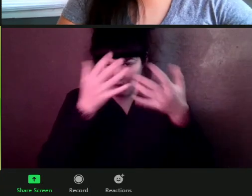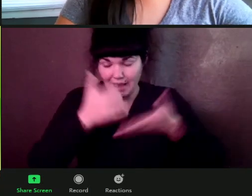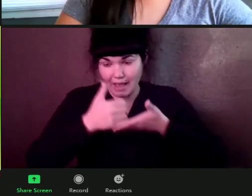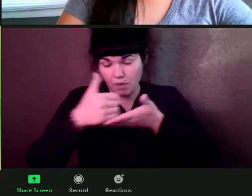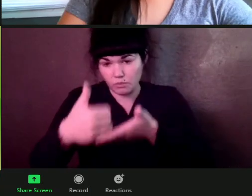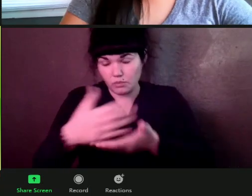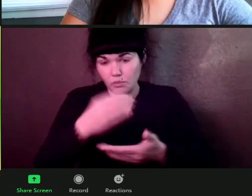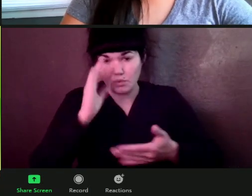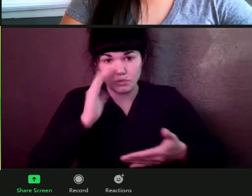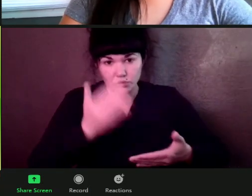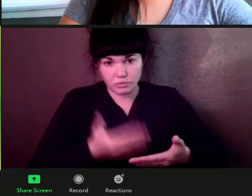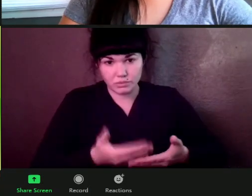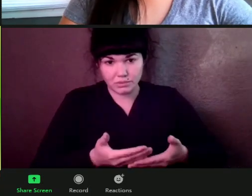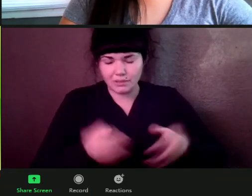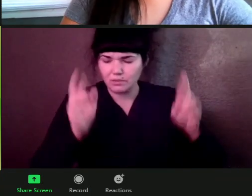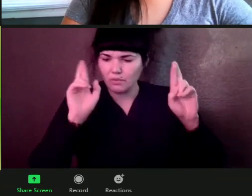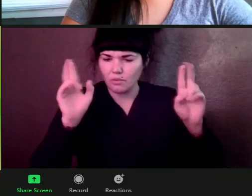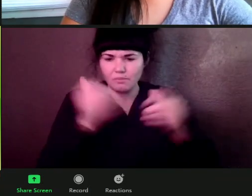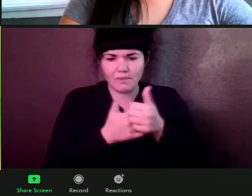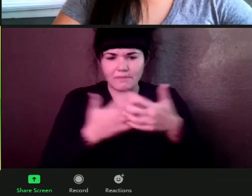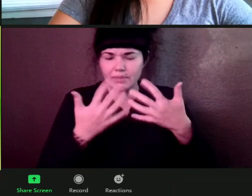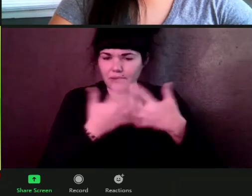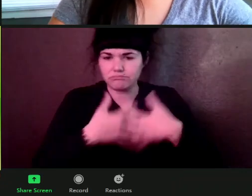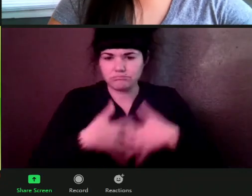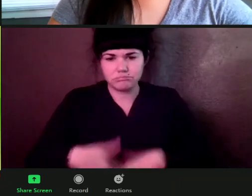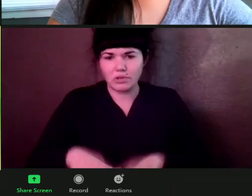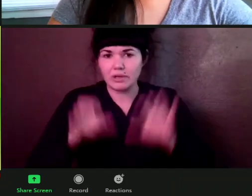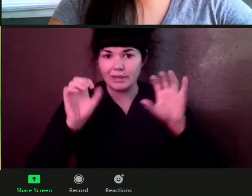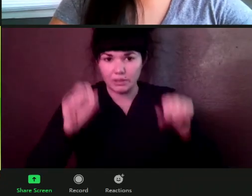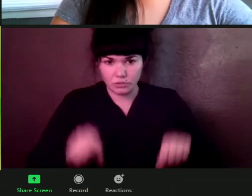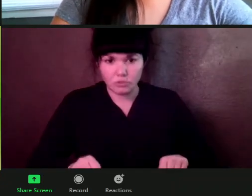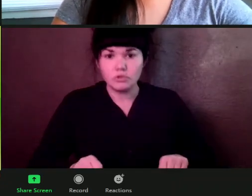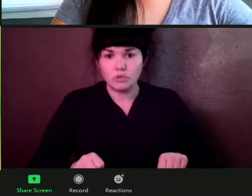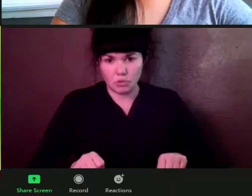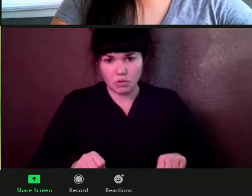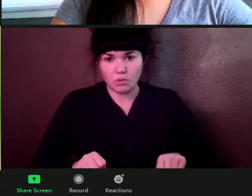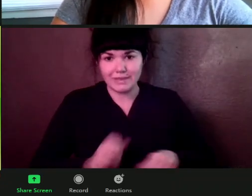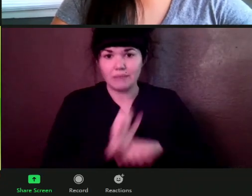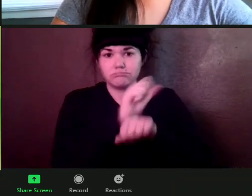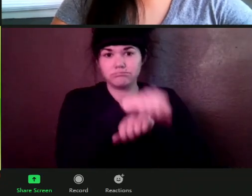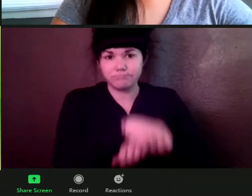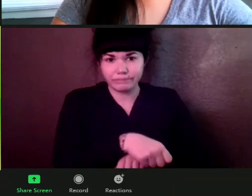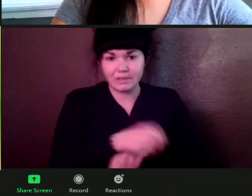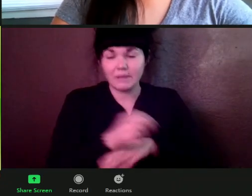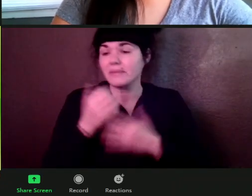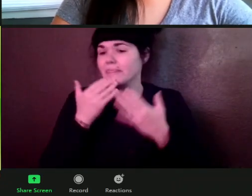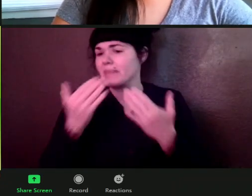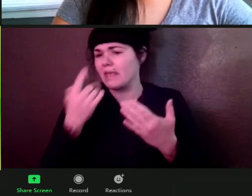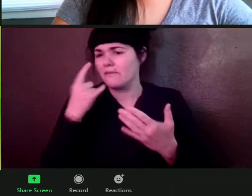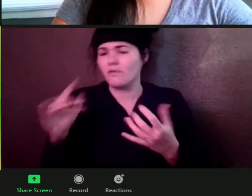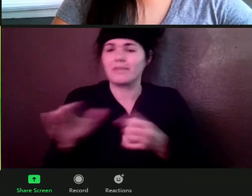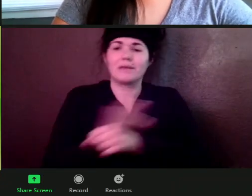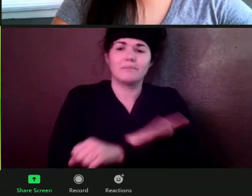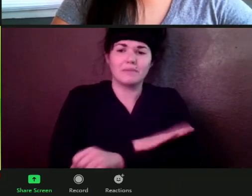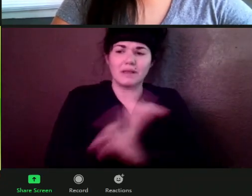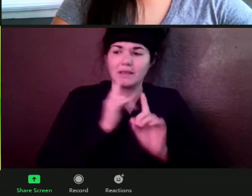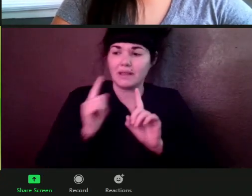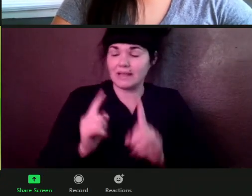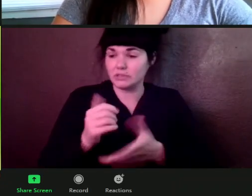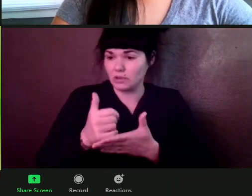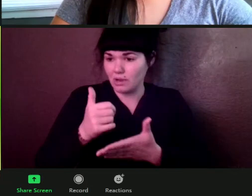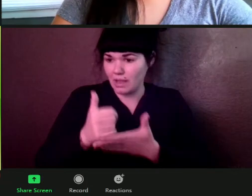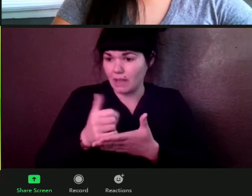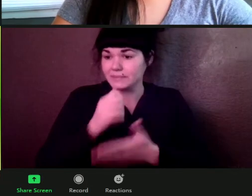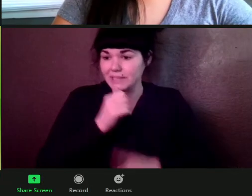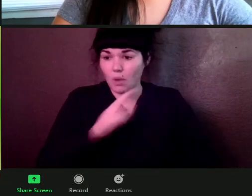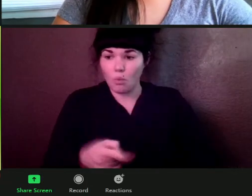better and, and you can get past this now, but, um, thank you so much for that really comprehensive answer. think it really, it helps not just Brooks, but other moms